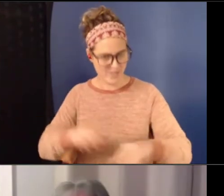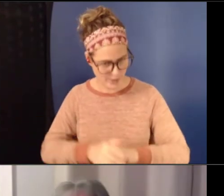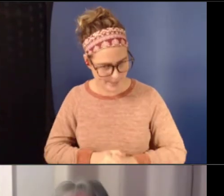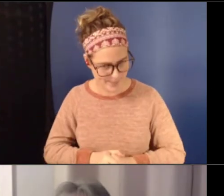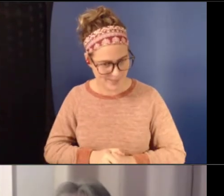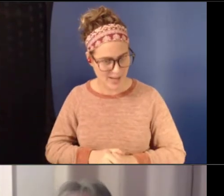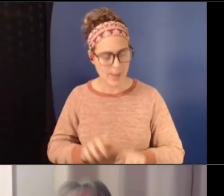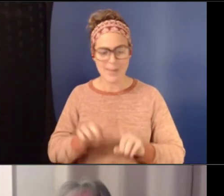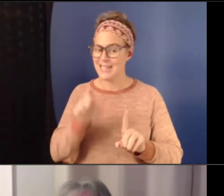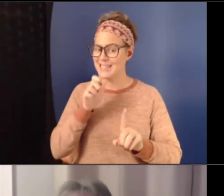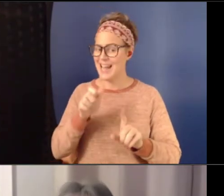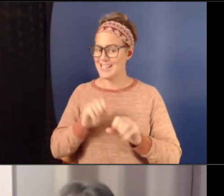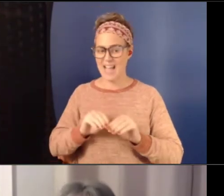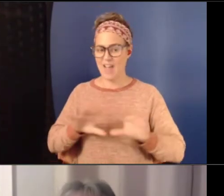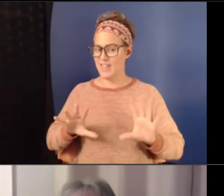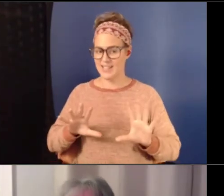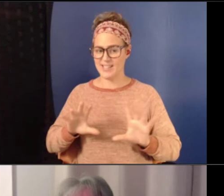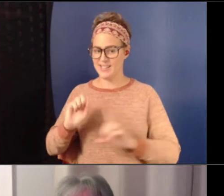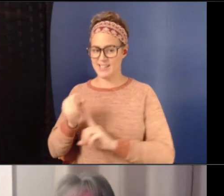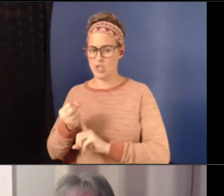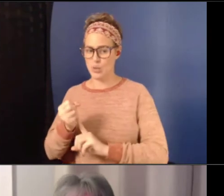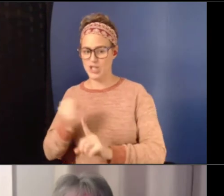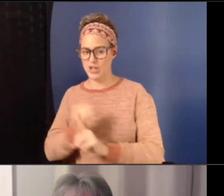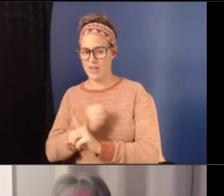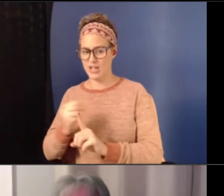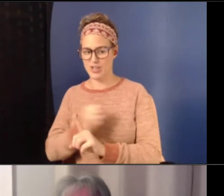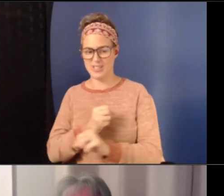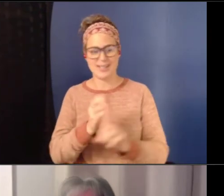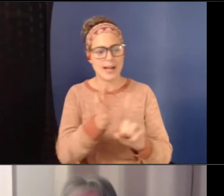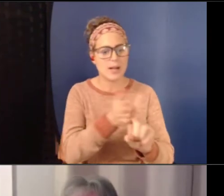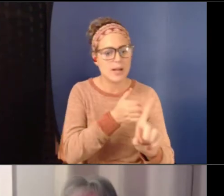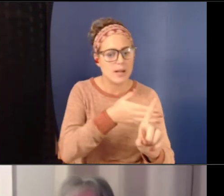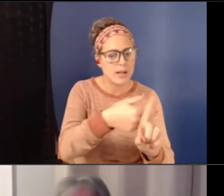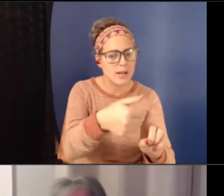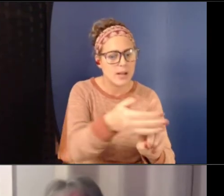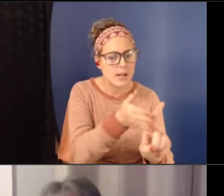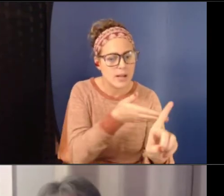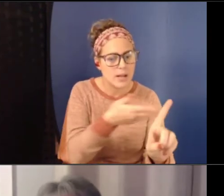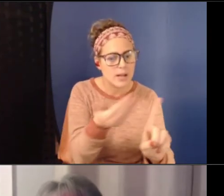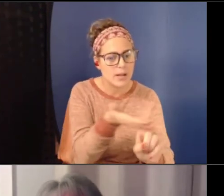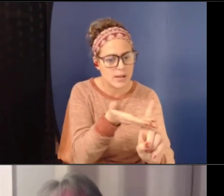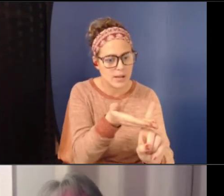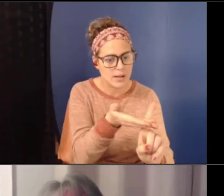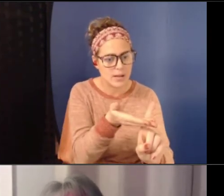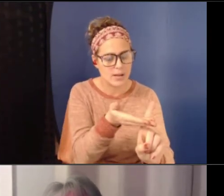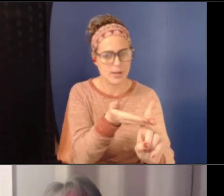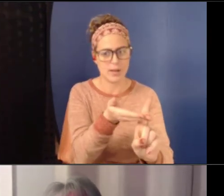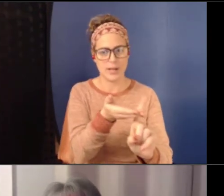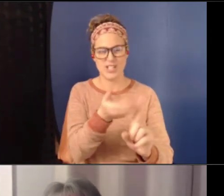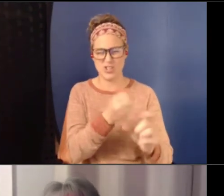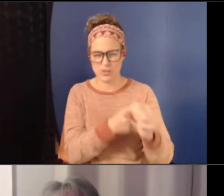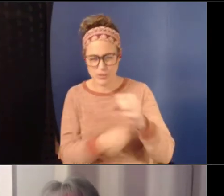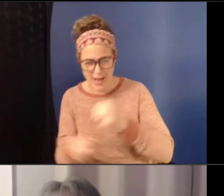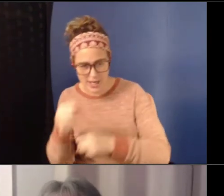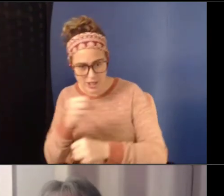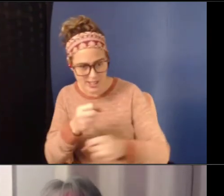situational violence. There's just this coercive strategies that are happening and you find yourself like, is that violence?